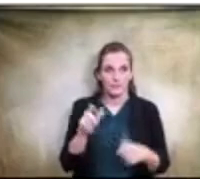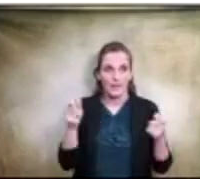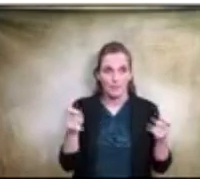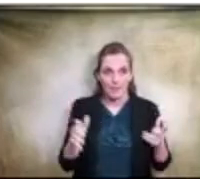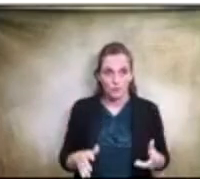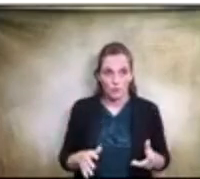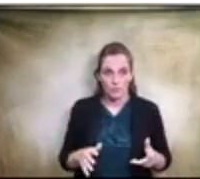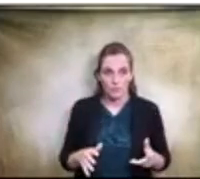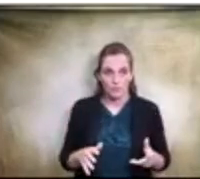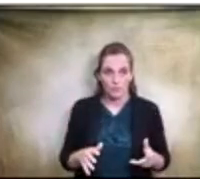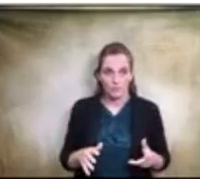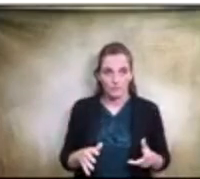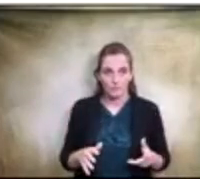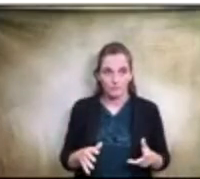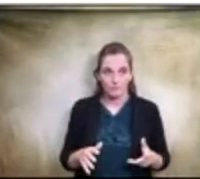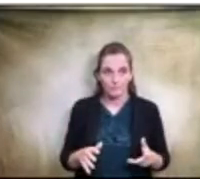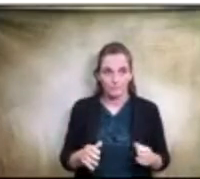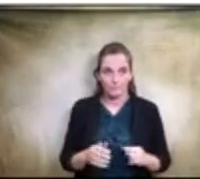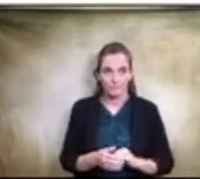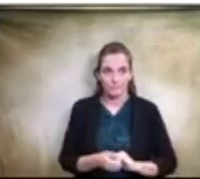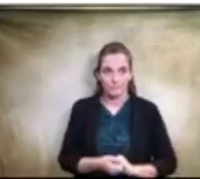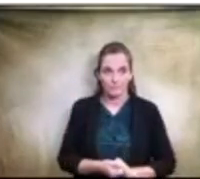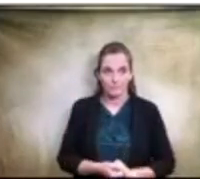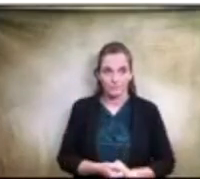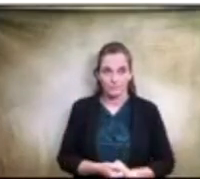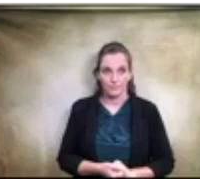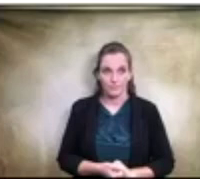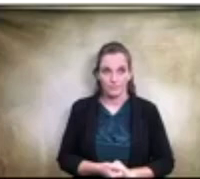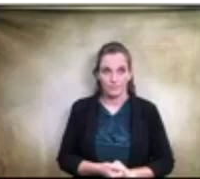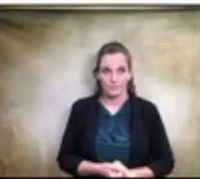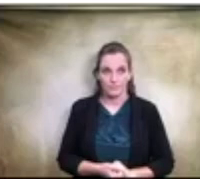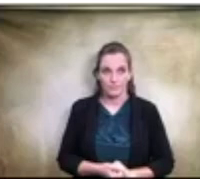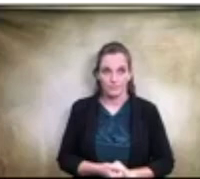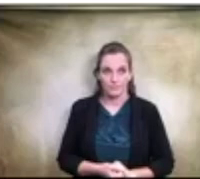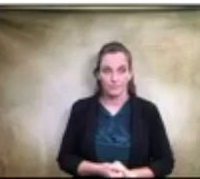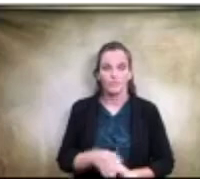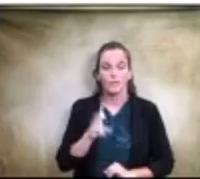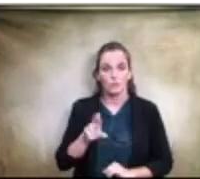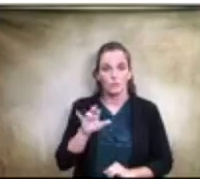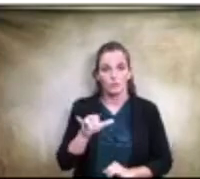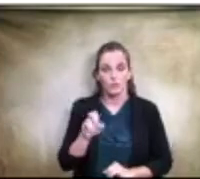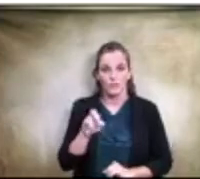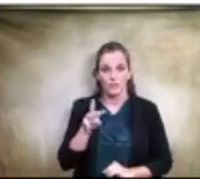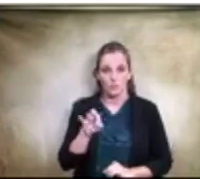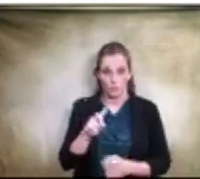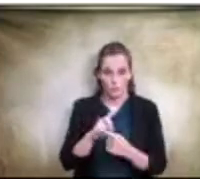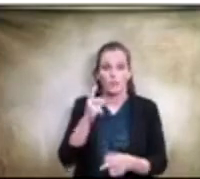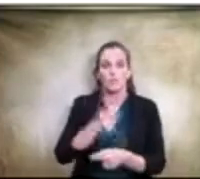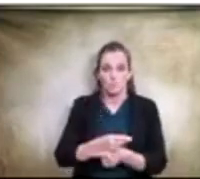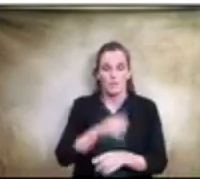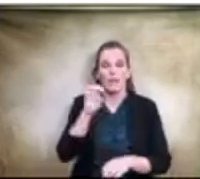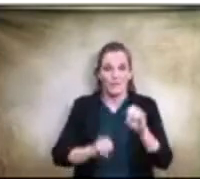Is it Dr. Yearwood or Dr. Spencer? Yes, evaluators were part of the, are part of administration.